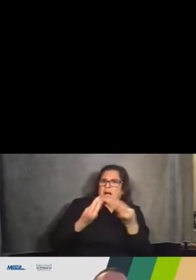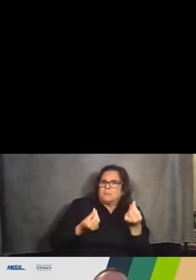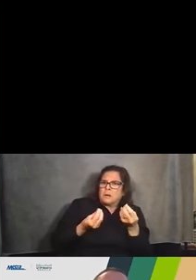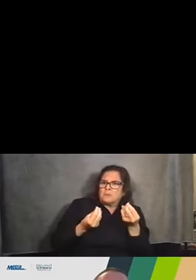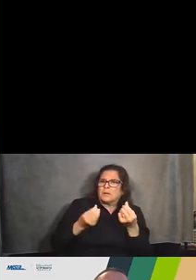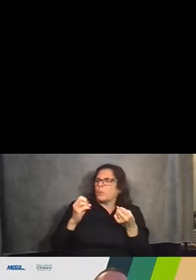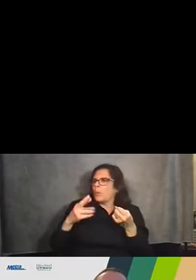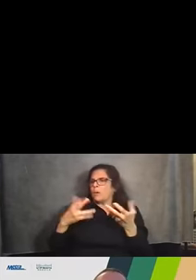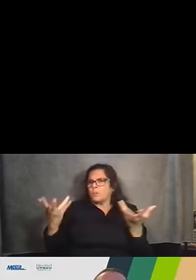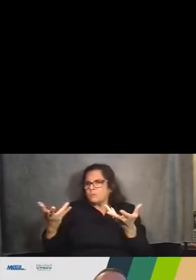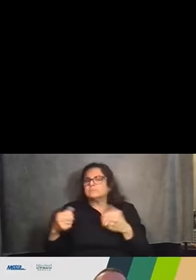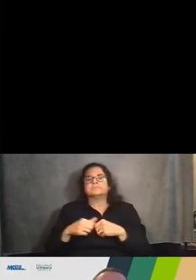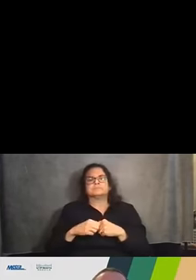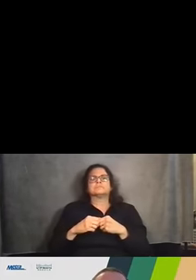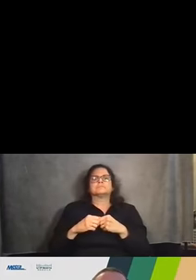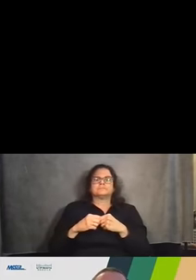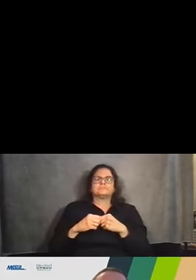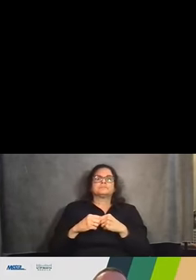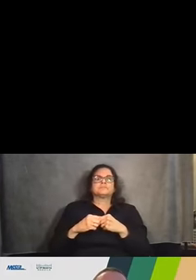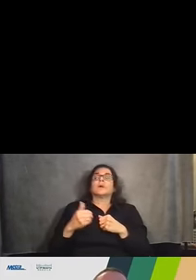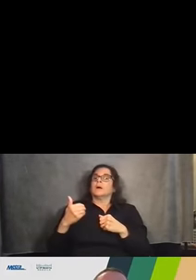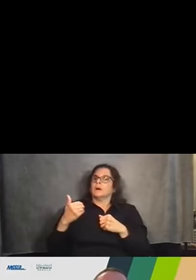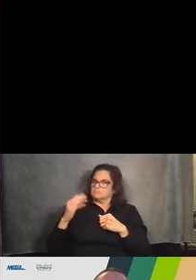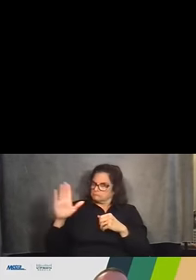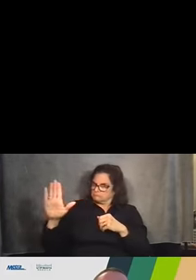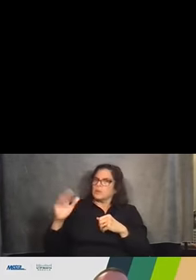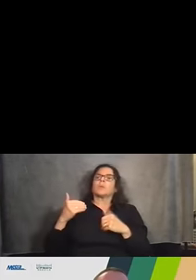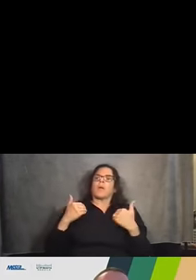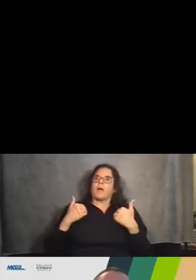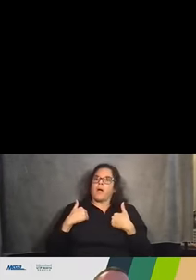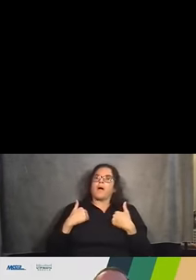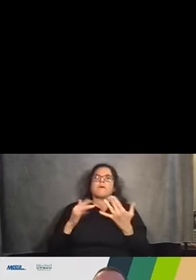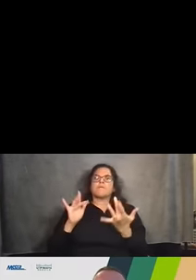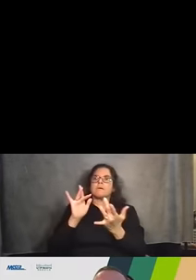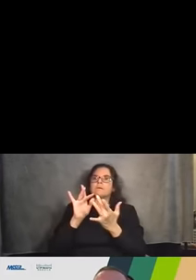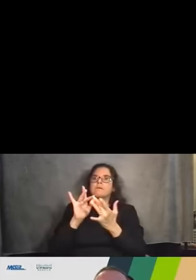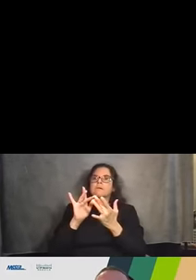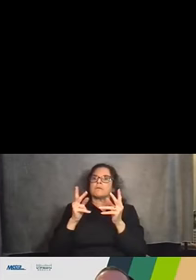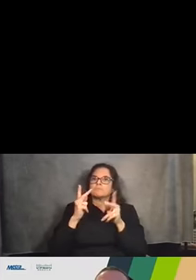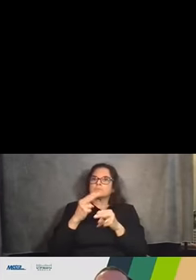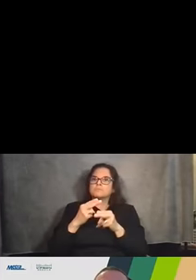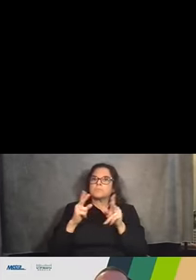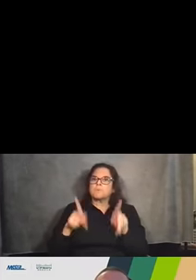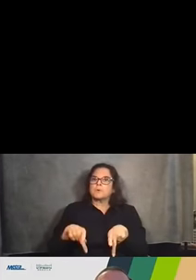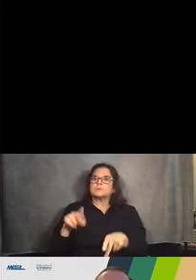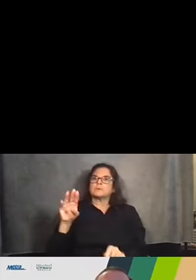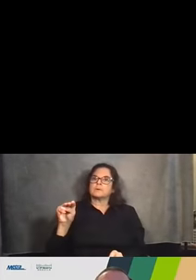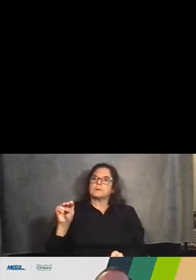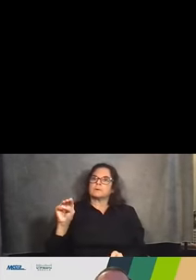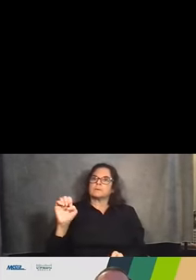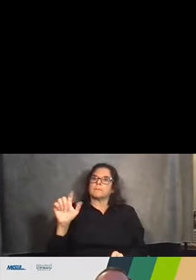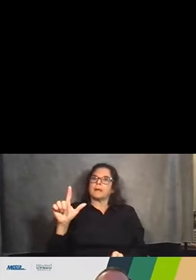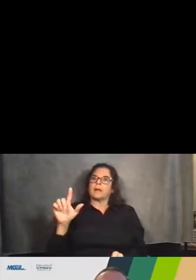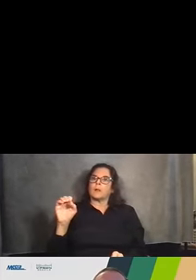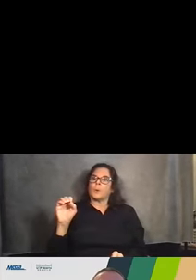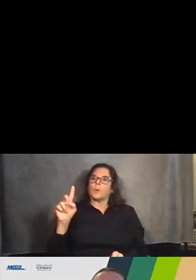property. And so we do have a process for that we have an adjacent property owner liaison melody who is also in the meeting